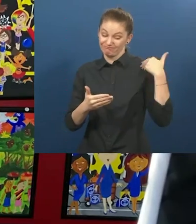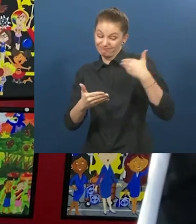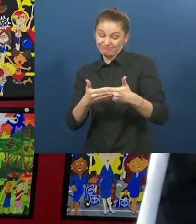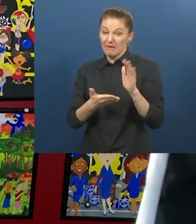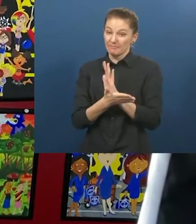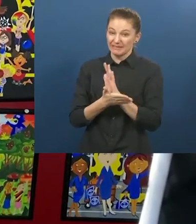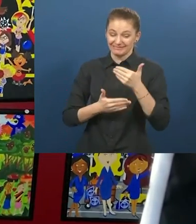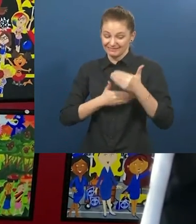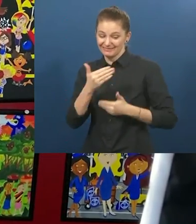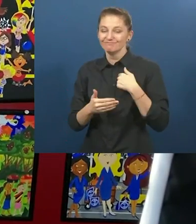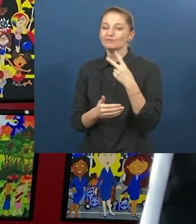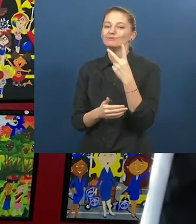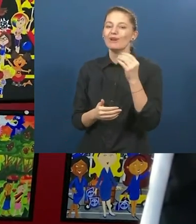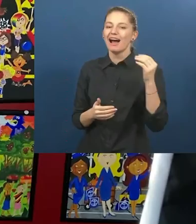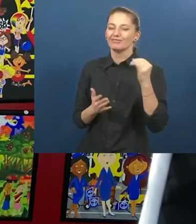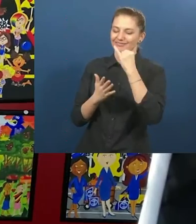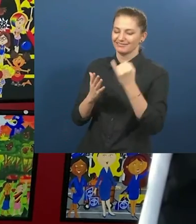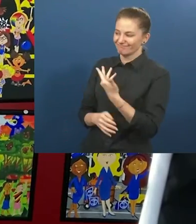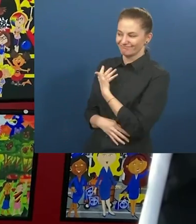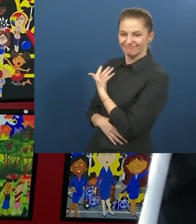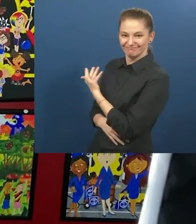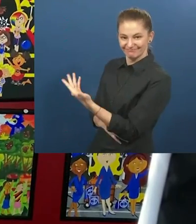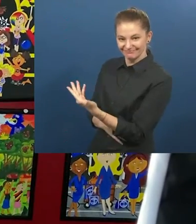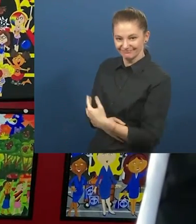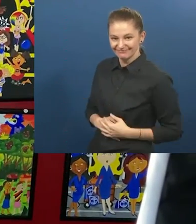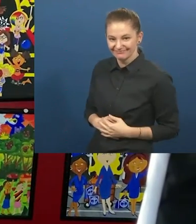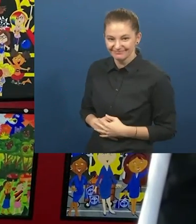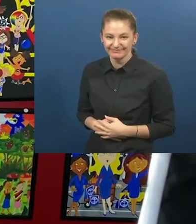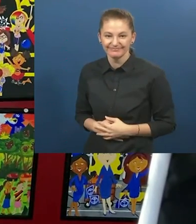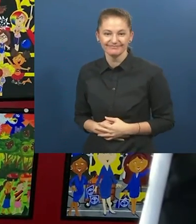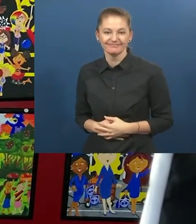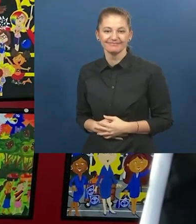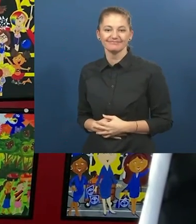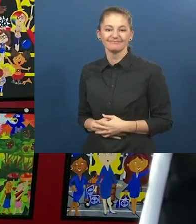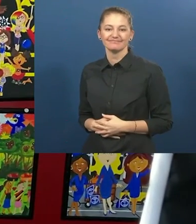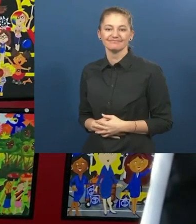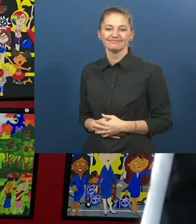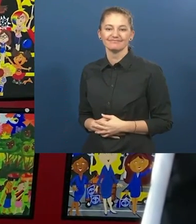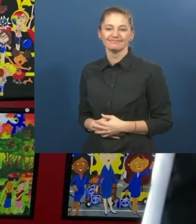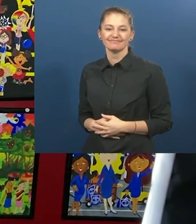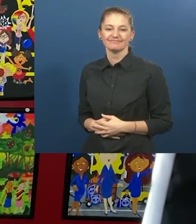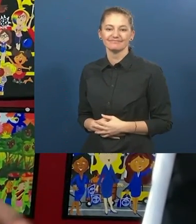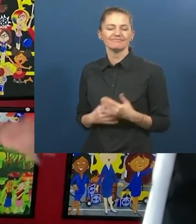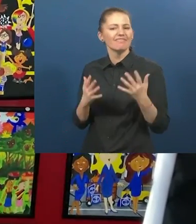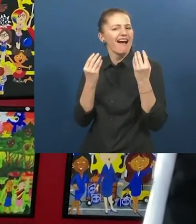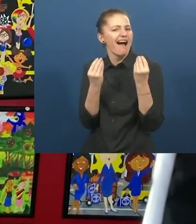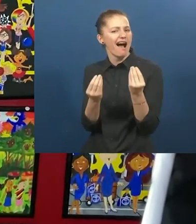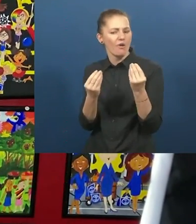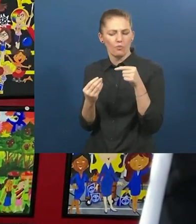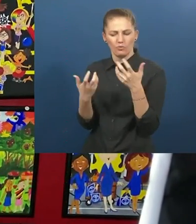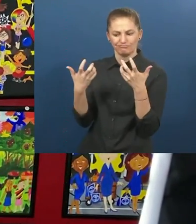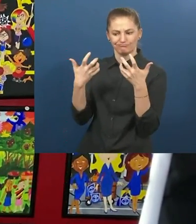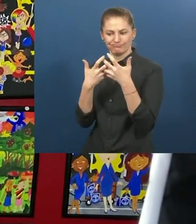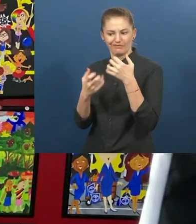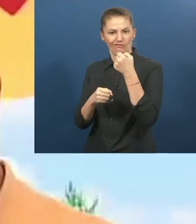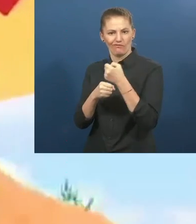While developing my business, I created over 200